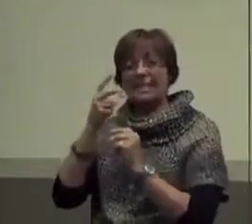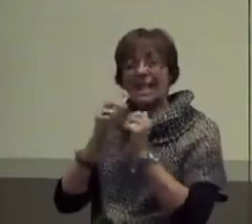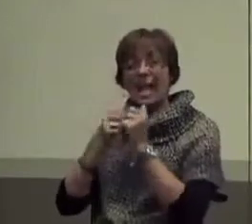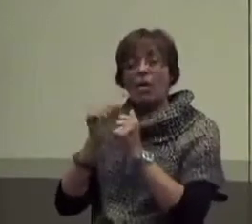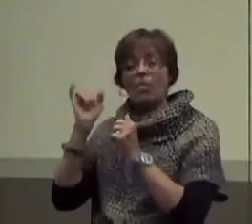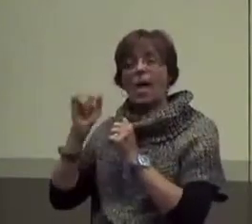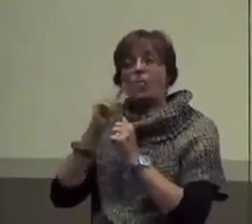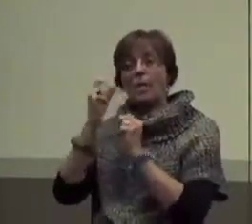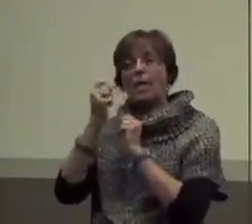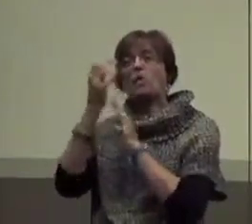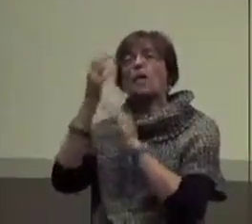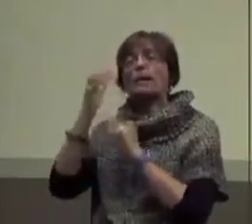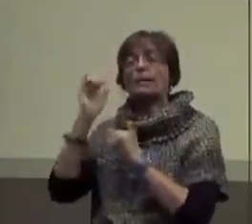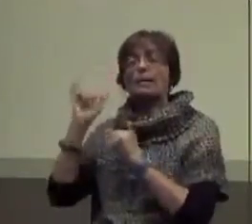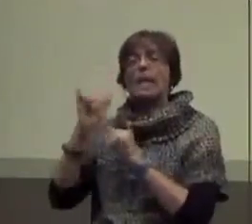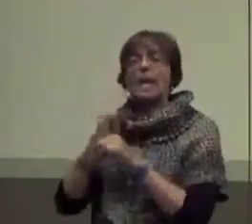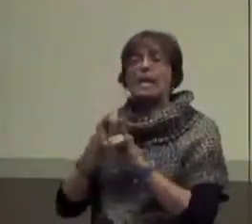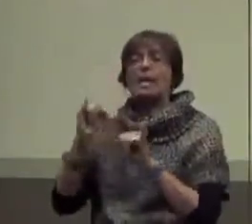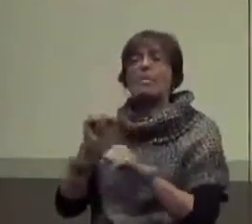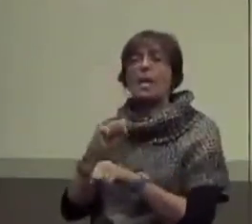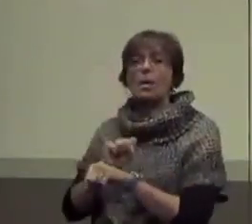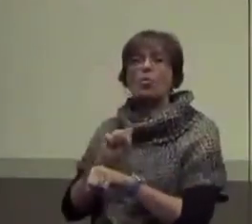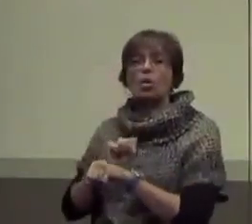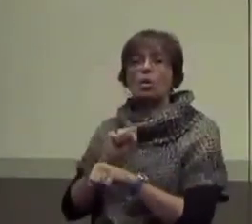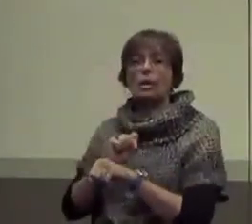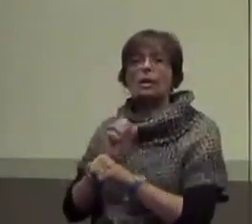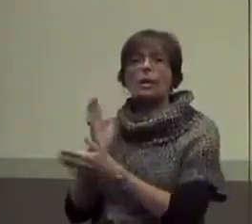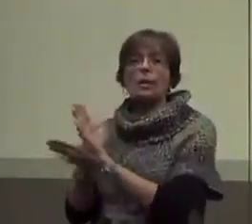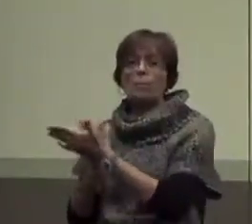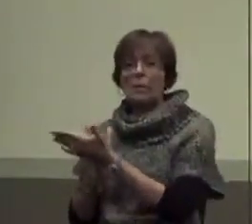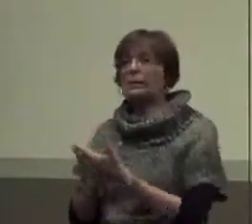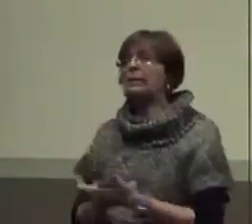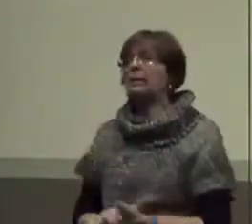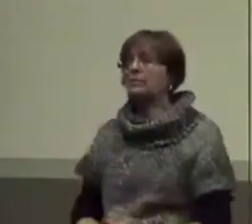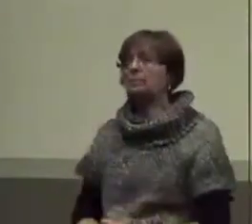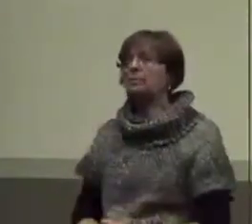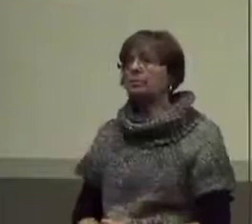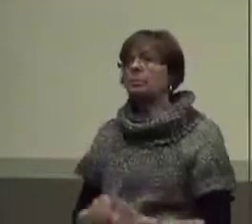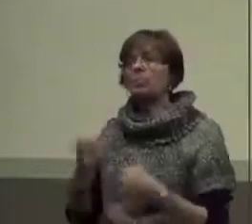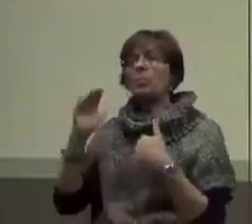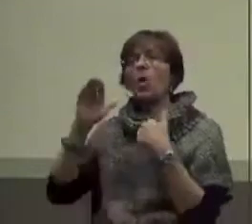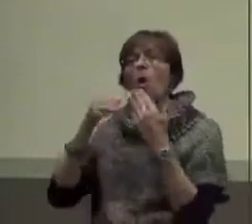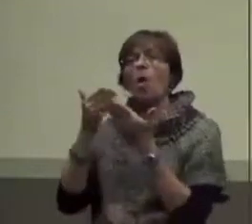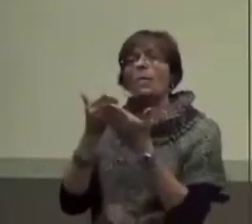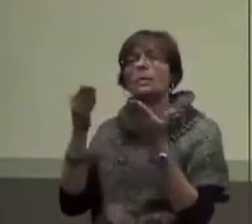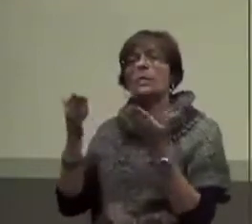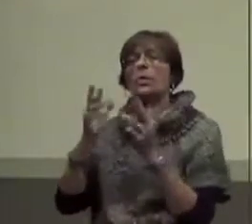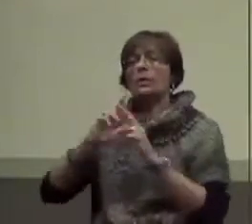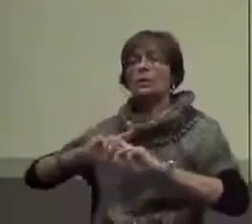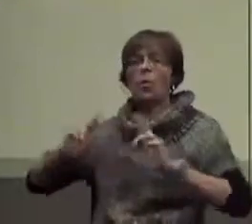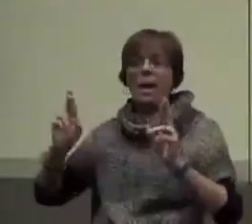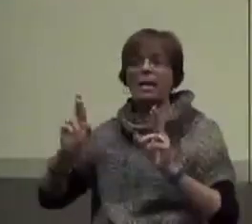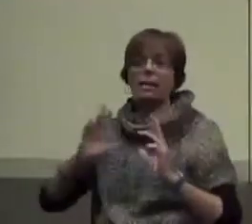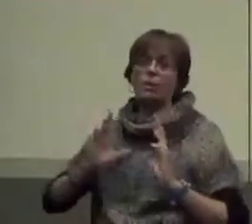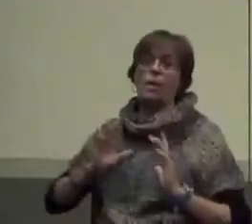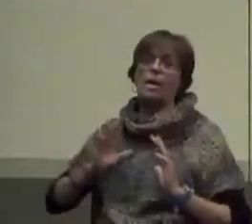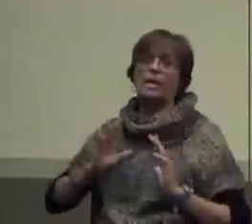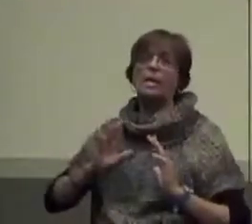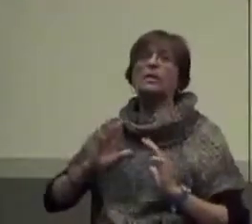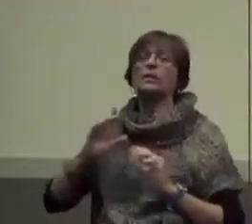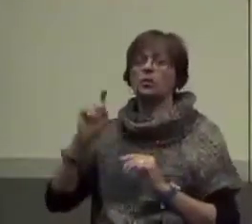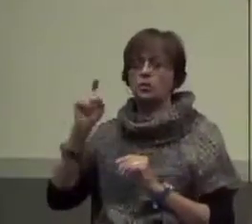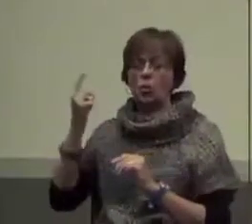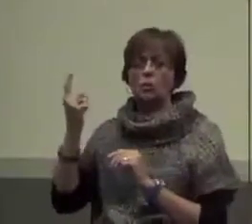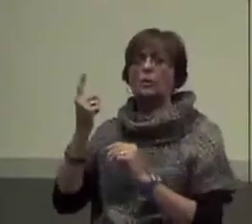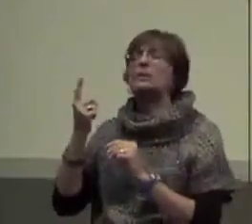addressing that independent work piece. Okay? Having all materials ready. Great idea. Should always do that